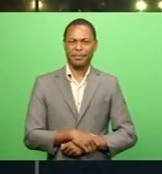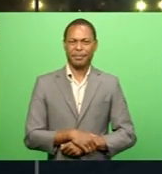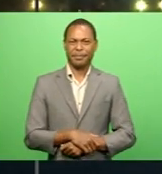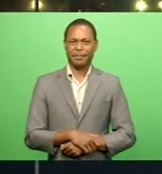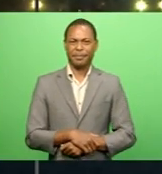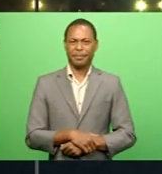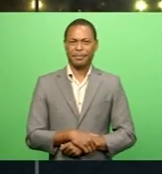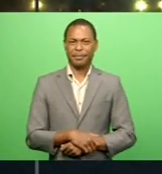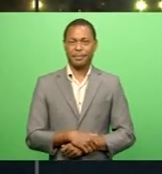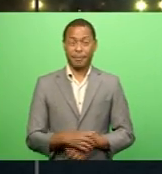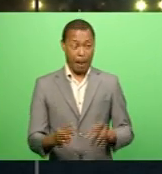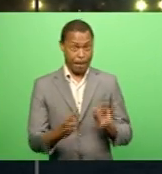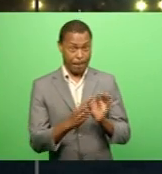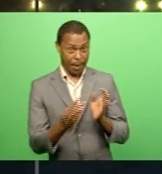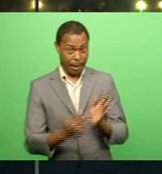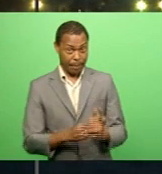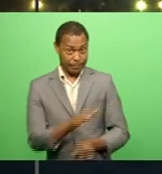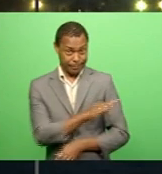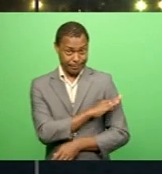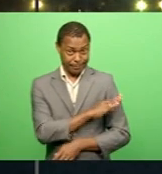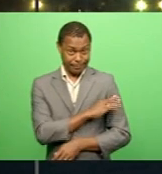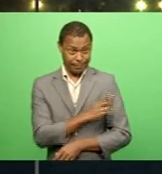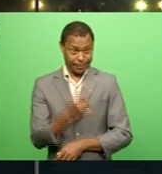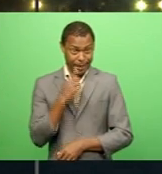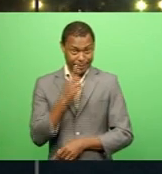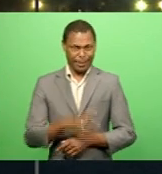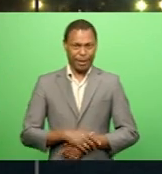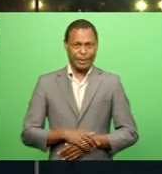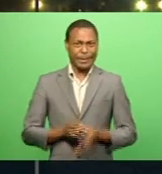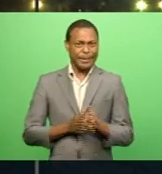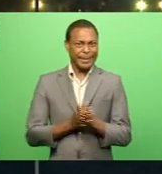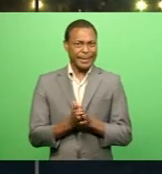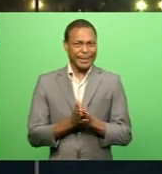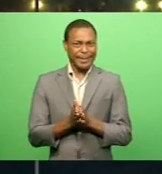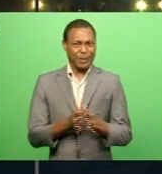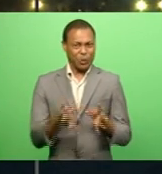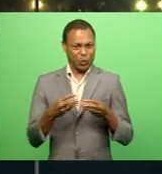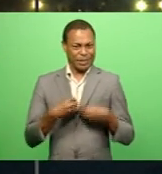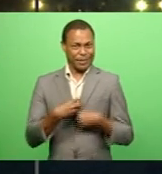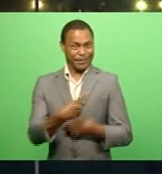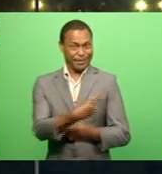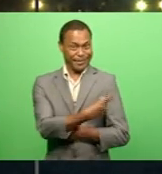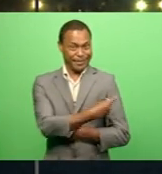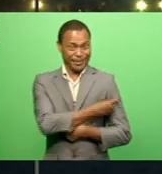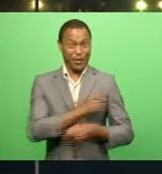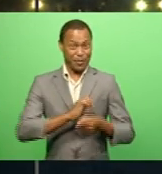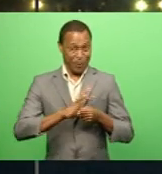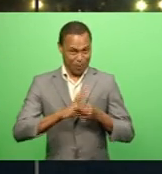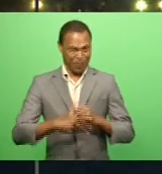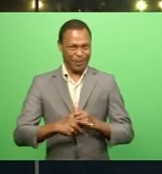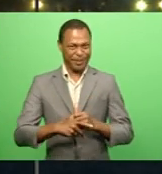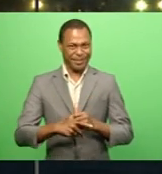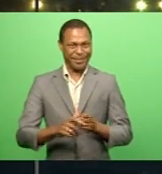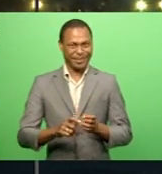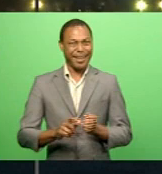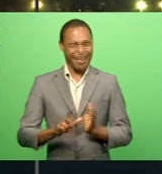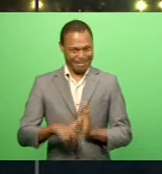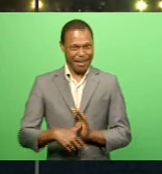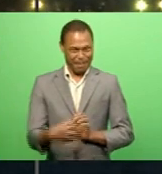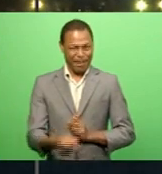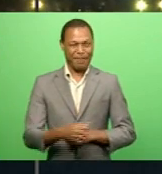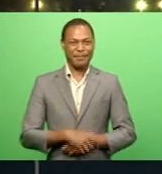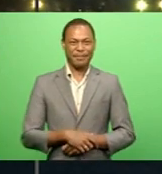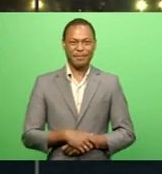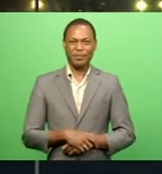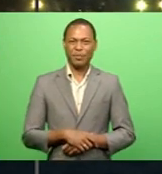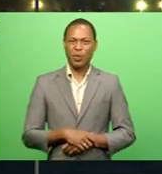Kalina Prime Minister Vorengiam Mbaini Marama says He is looking forward to receiving the COVID-19 vaccine when his time comes He maintains